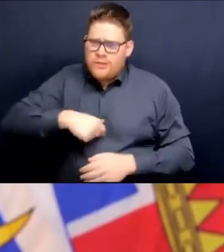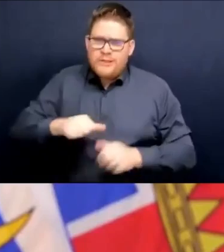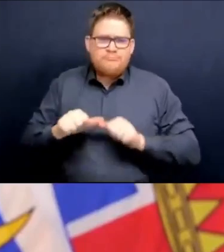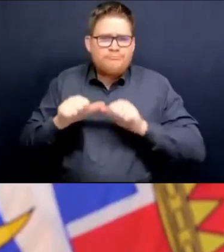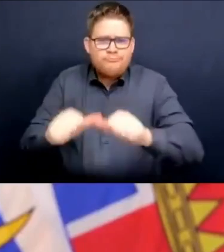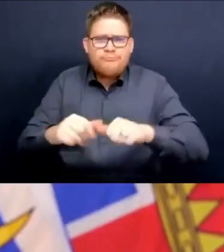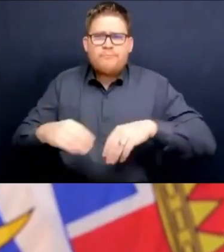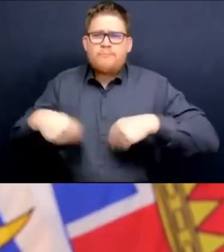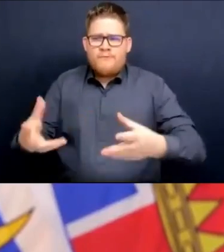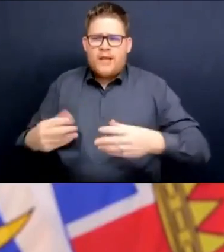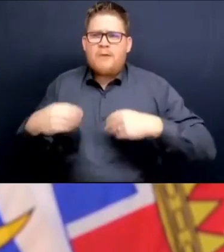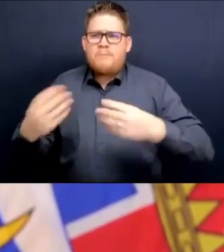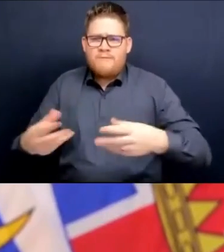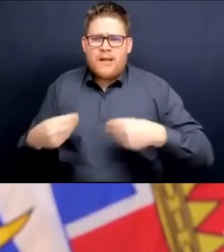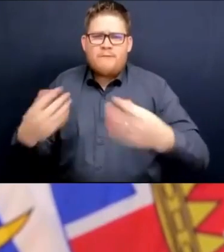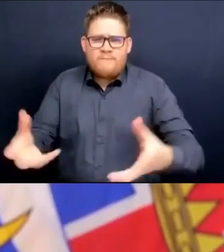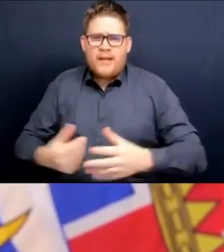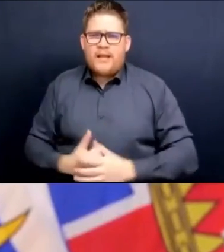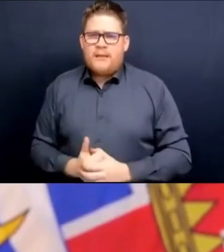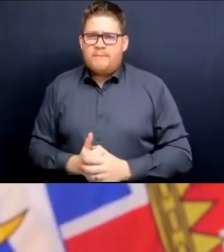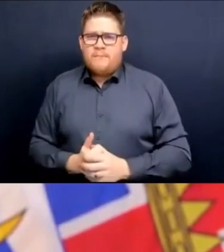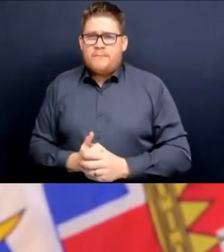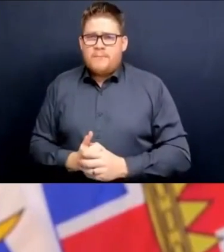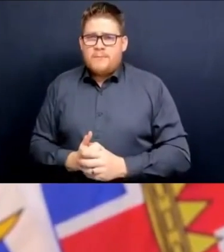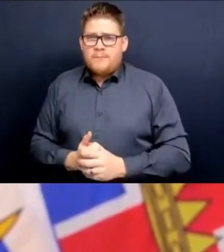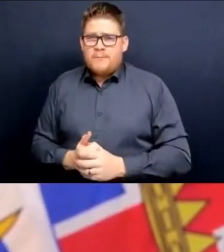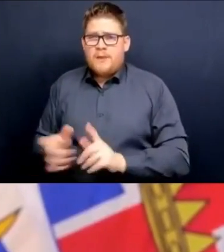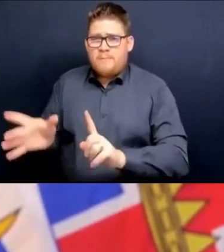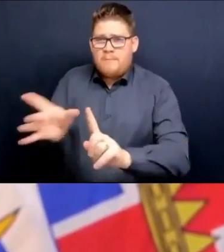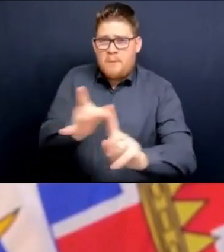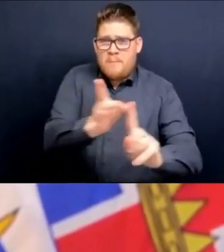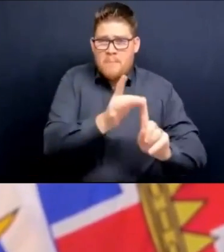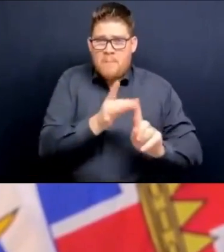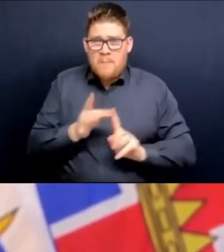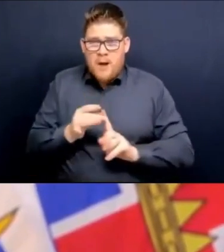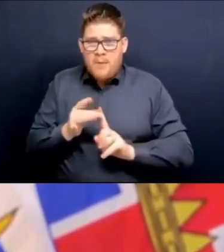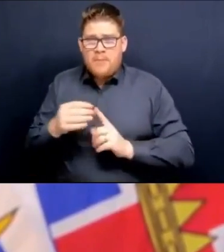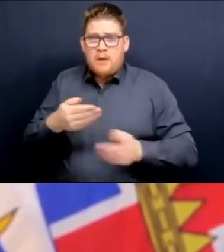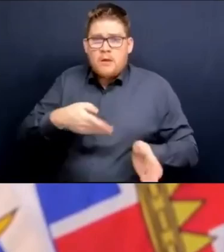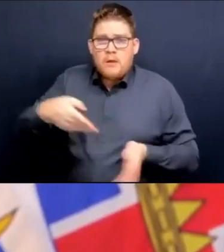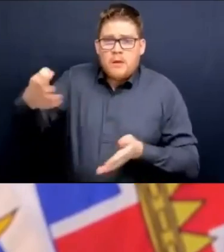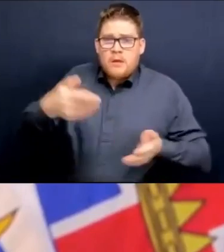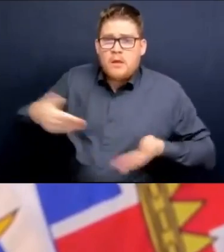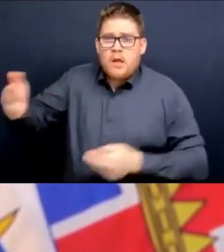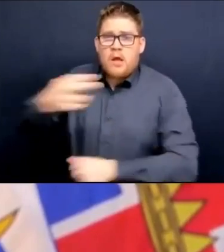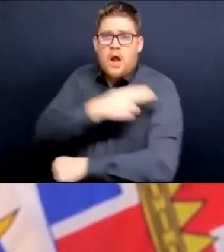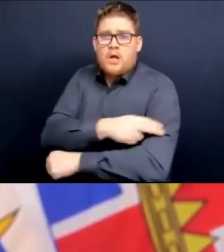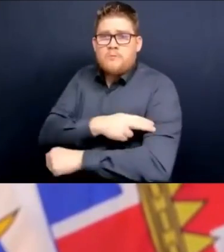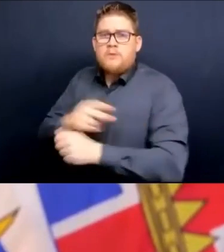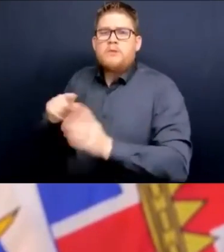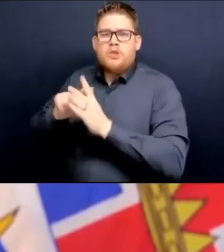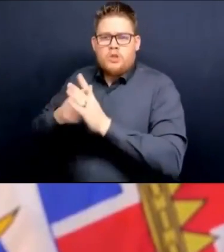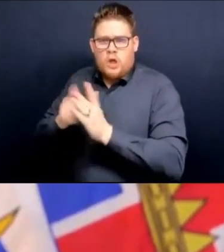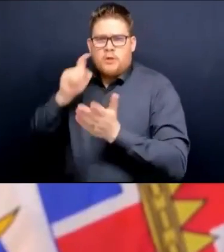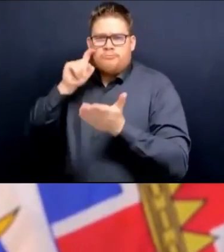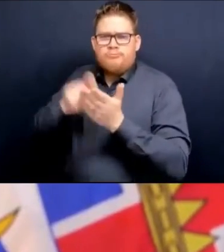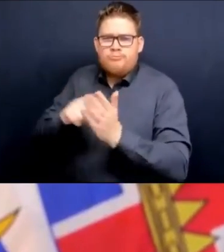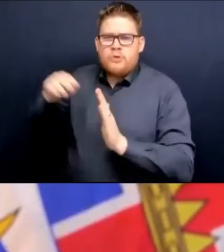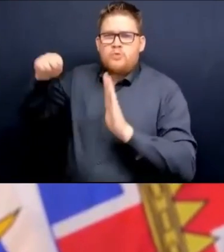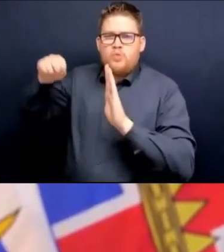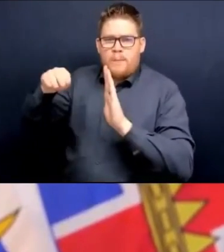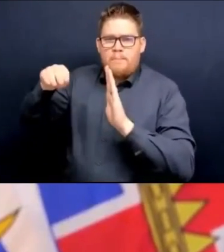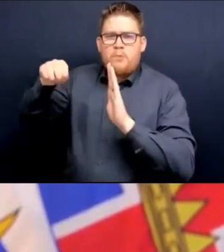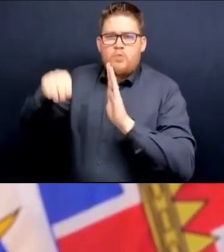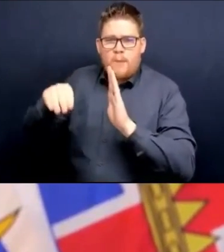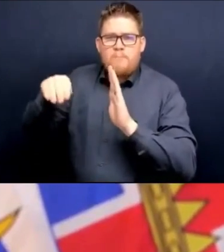now that transmission in our communities and the subsequent hospitalizations are starting to come down. We are in the